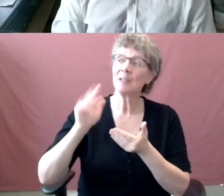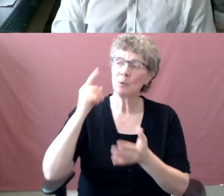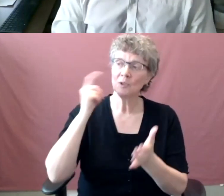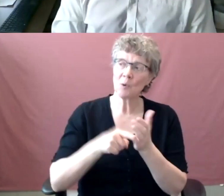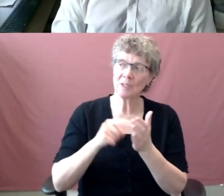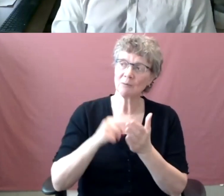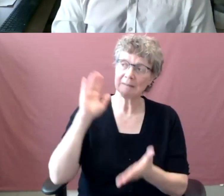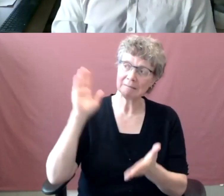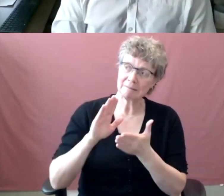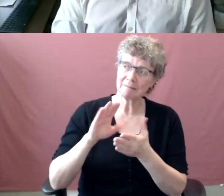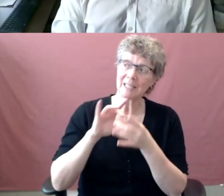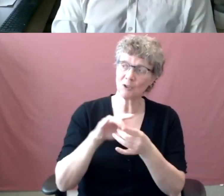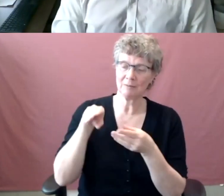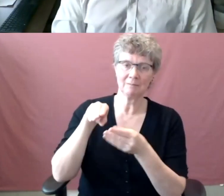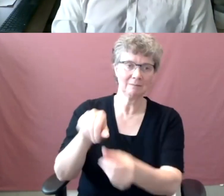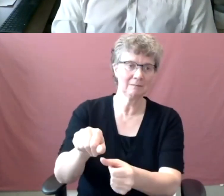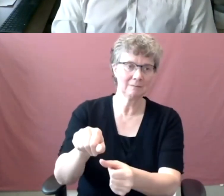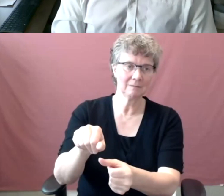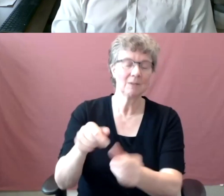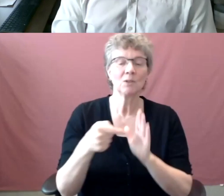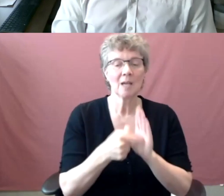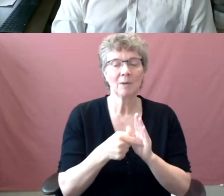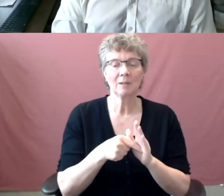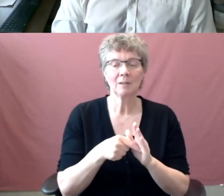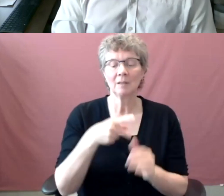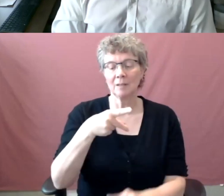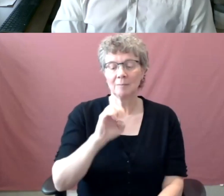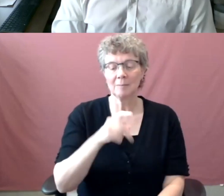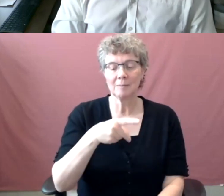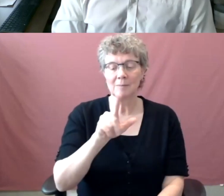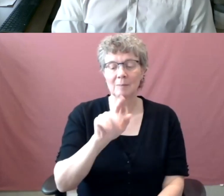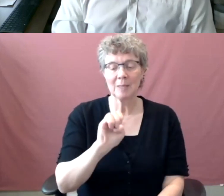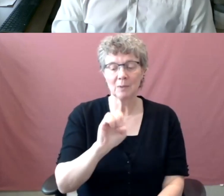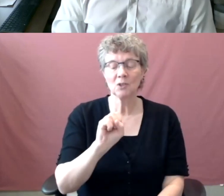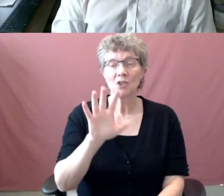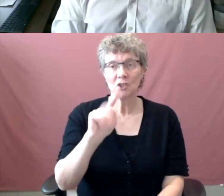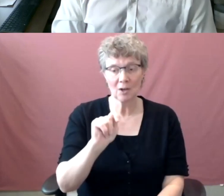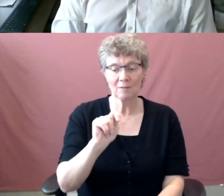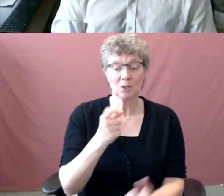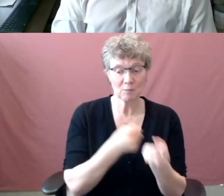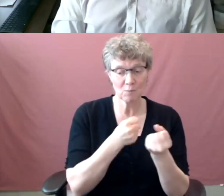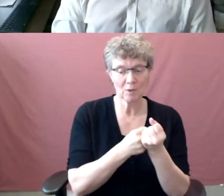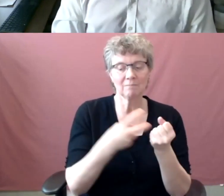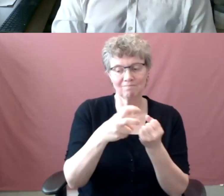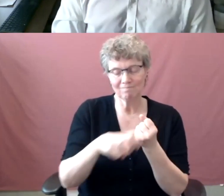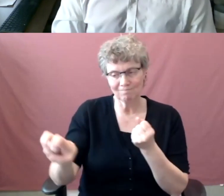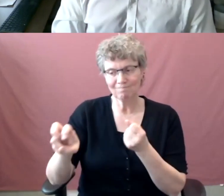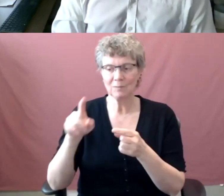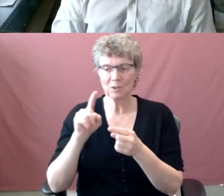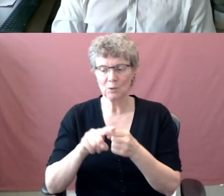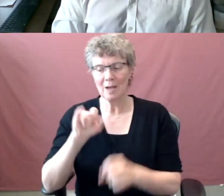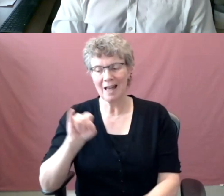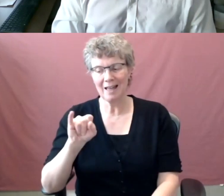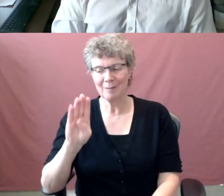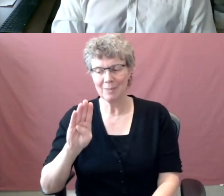example, our, our PeopleSoft support, we're transitioning now to IBM global from TC, from a combination of